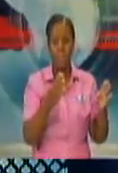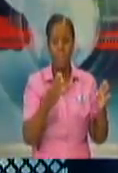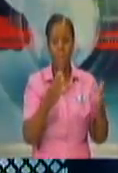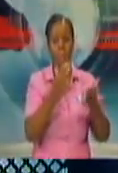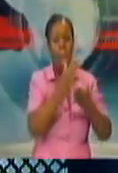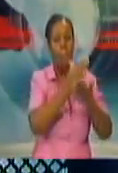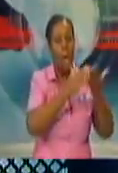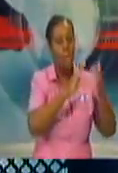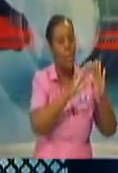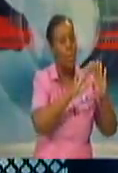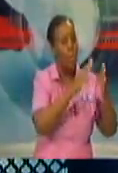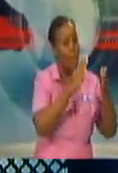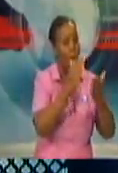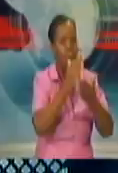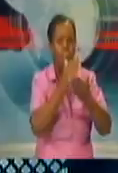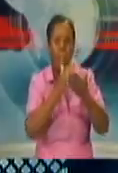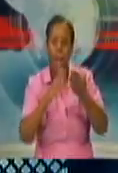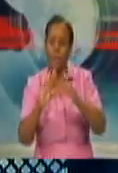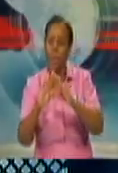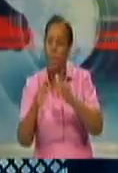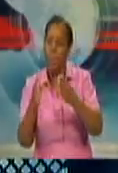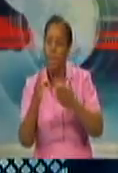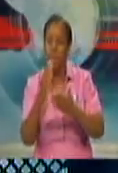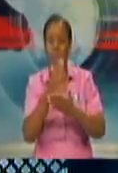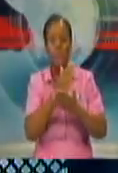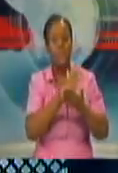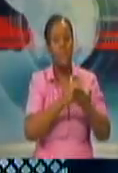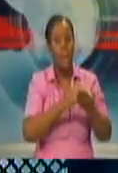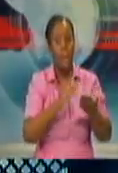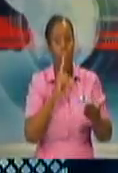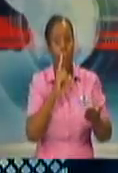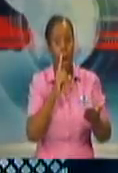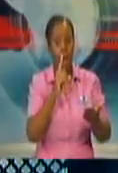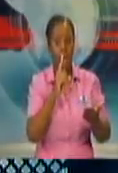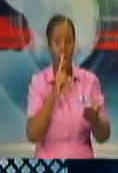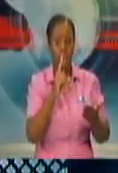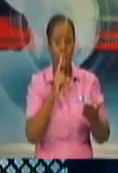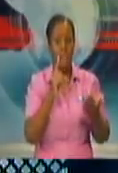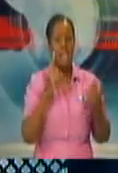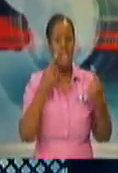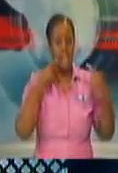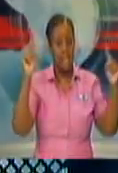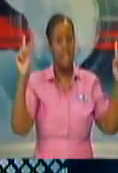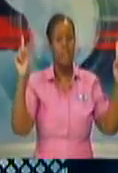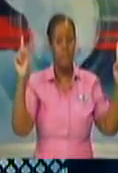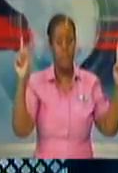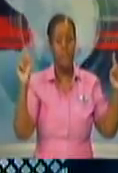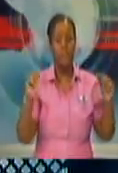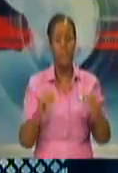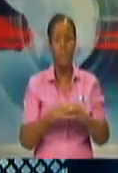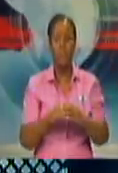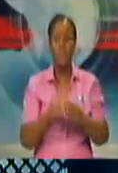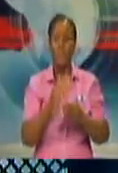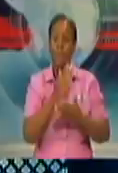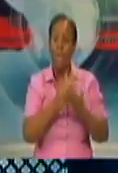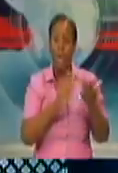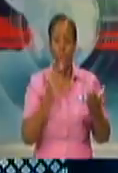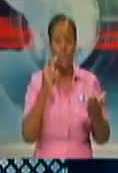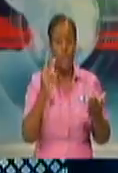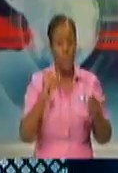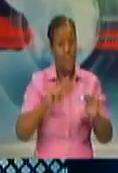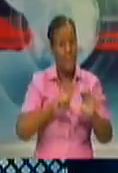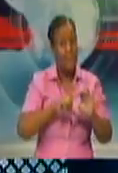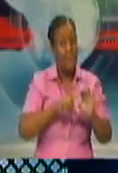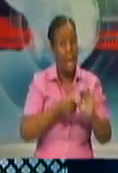gone through phase one fairly successfully, and we are starting phase two on Tuesday. So, our phases, as we progress from